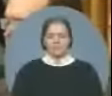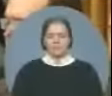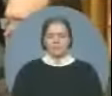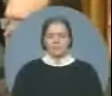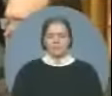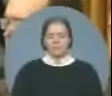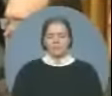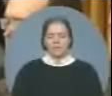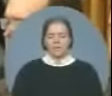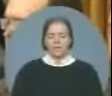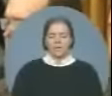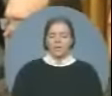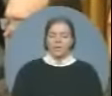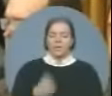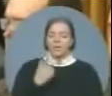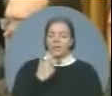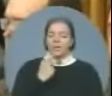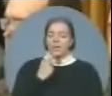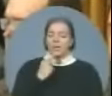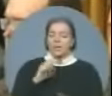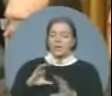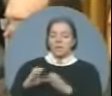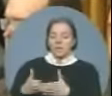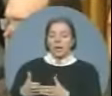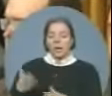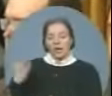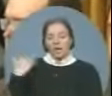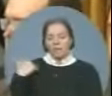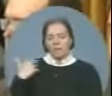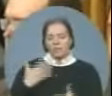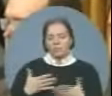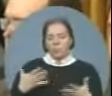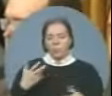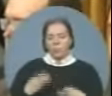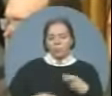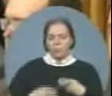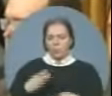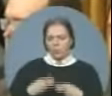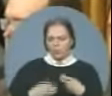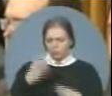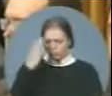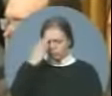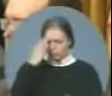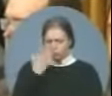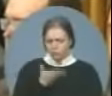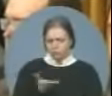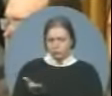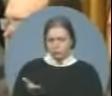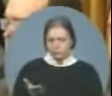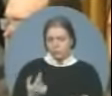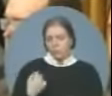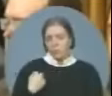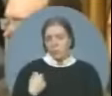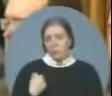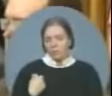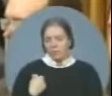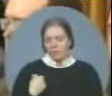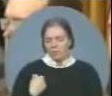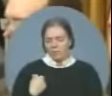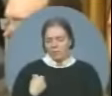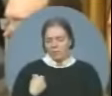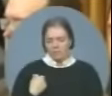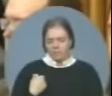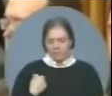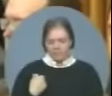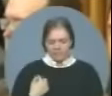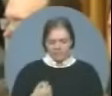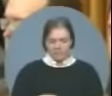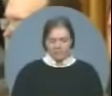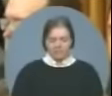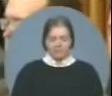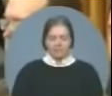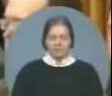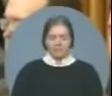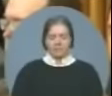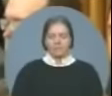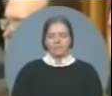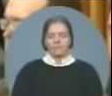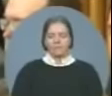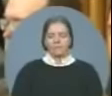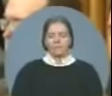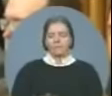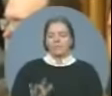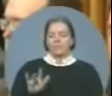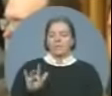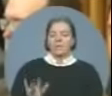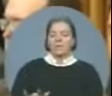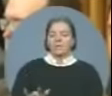in serious trouble for the past little while. It hasn't just been a matter of leadership, it hasn't just been a lack of policy, it's been a lack of